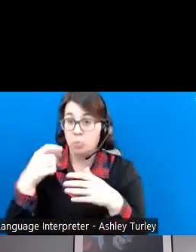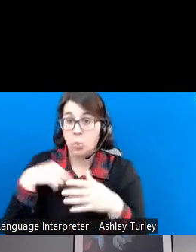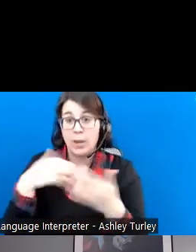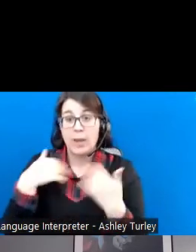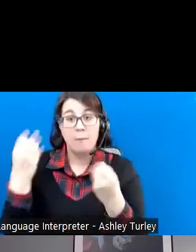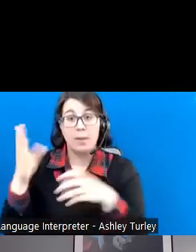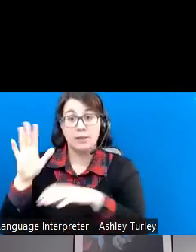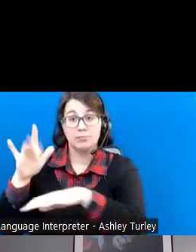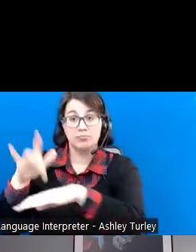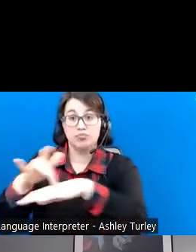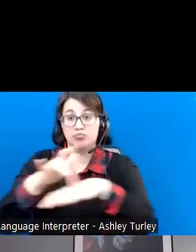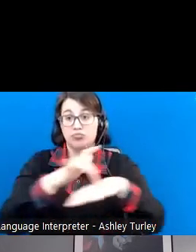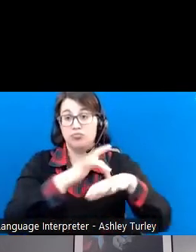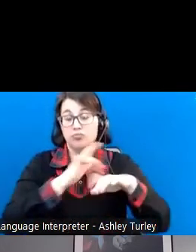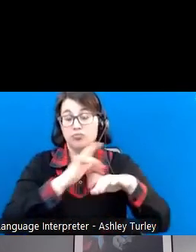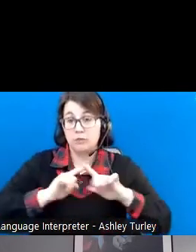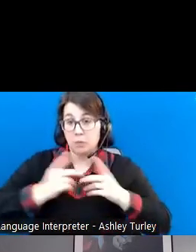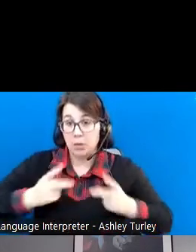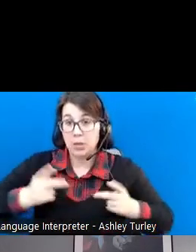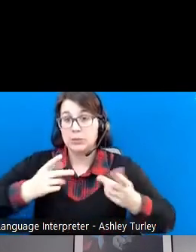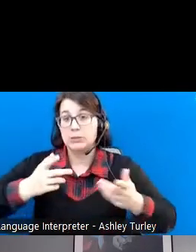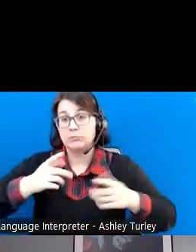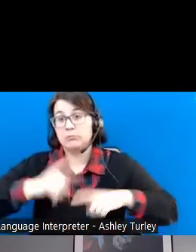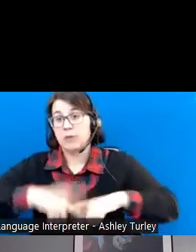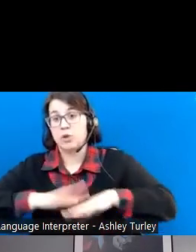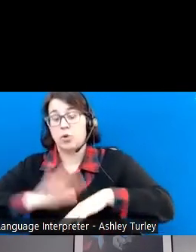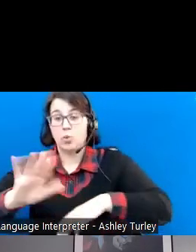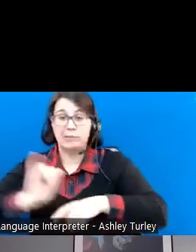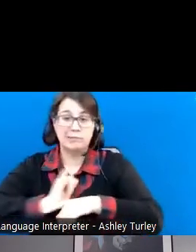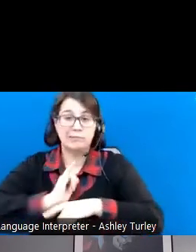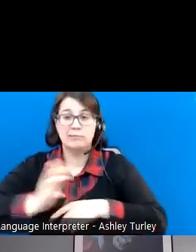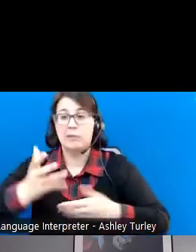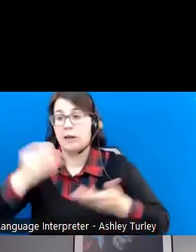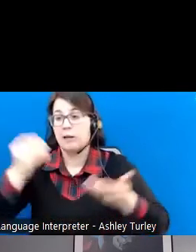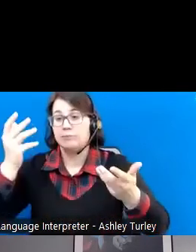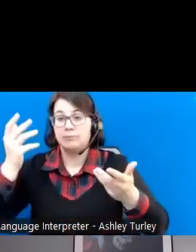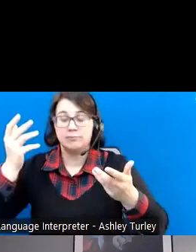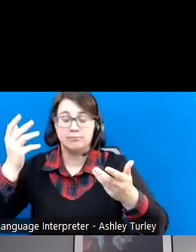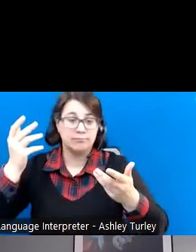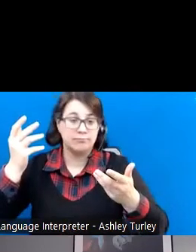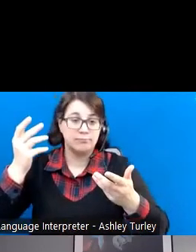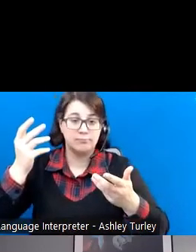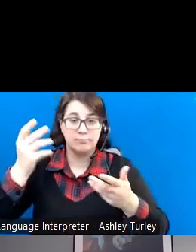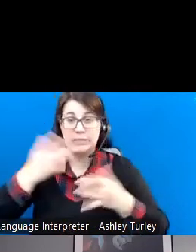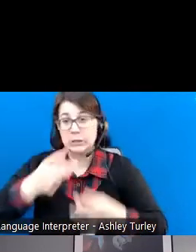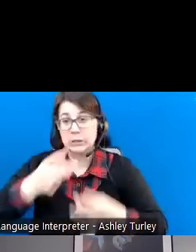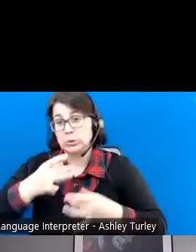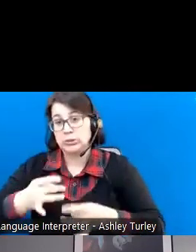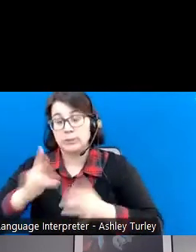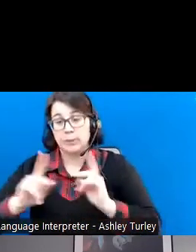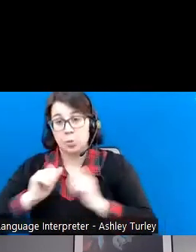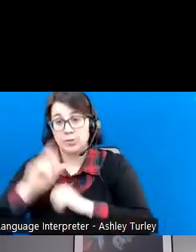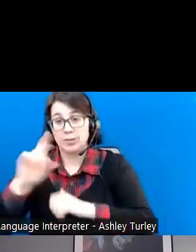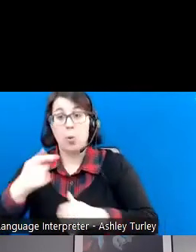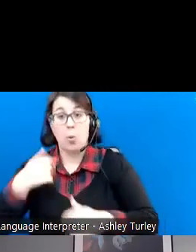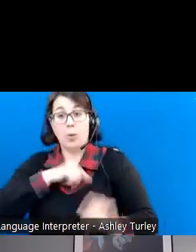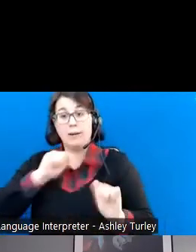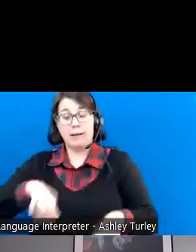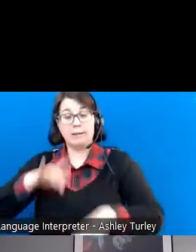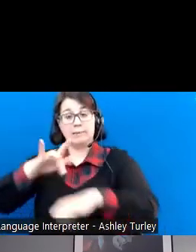based upon different industries and interests that the person with disability might have. And so we can go and visit those sites,